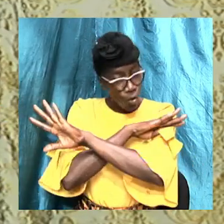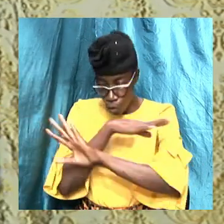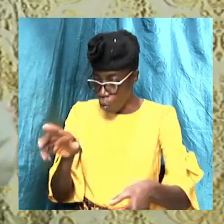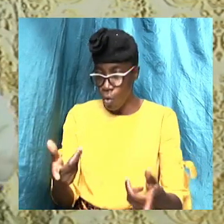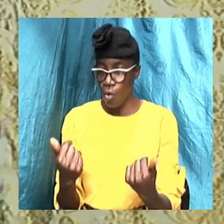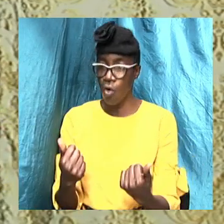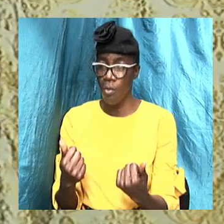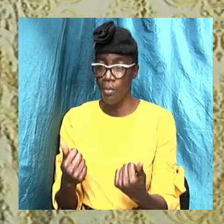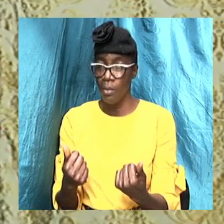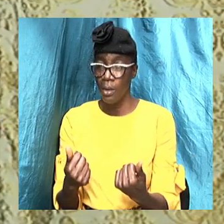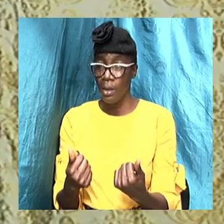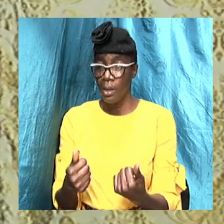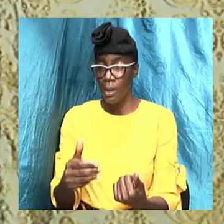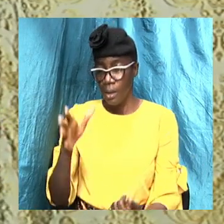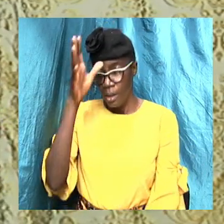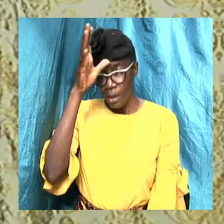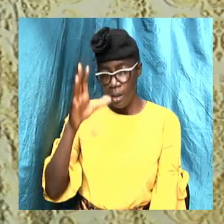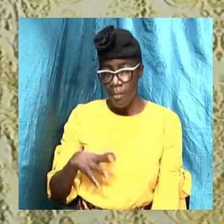This man's sick